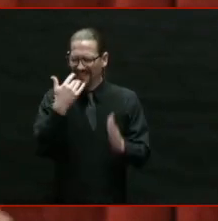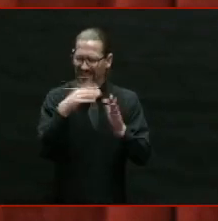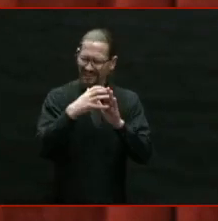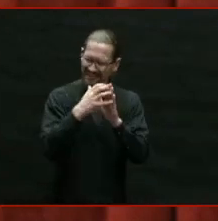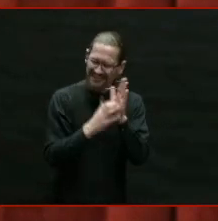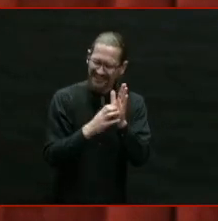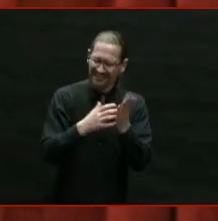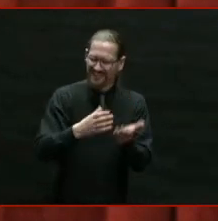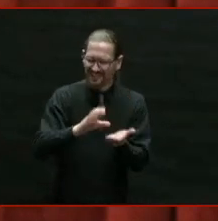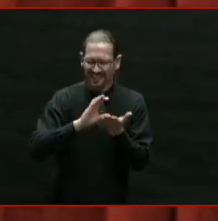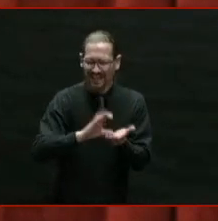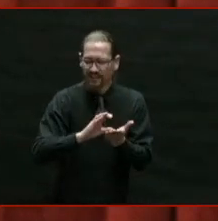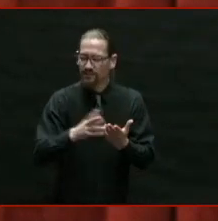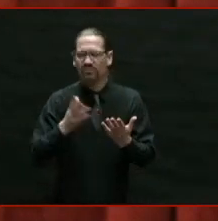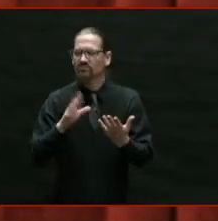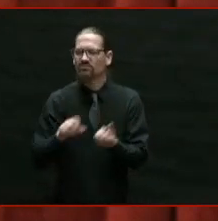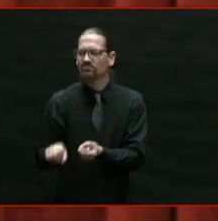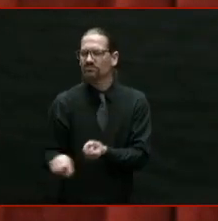loan fund.